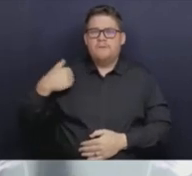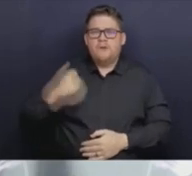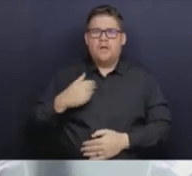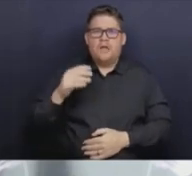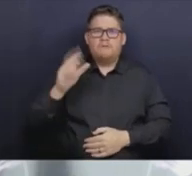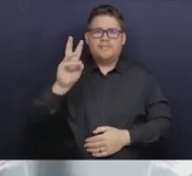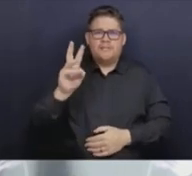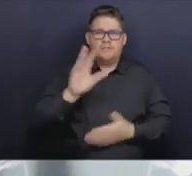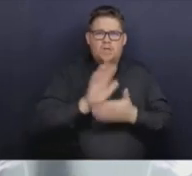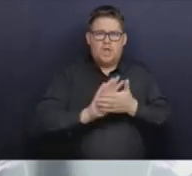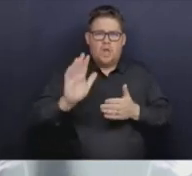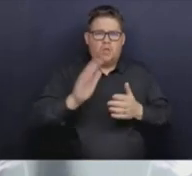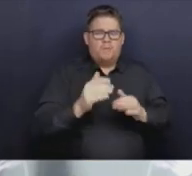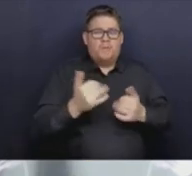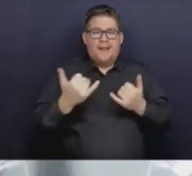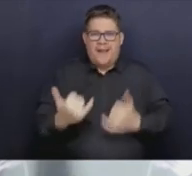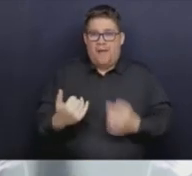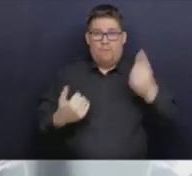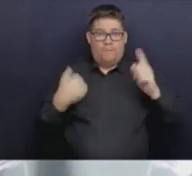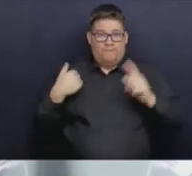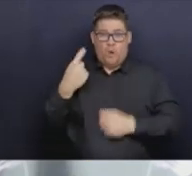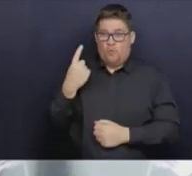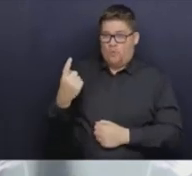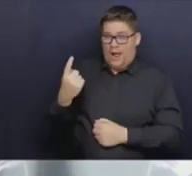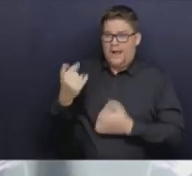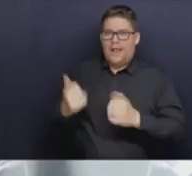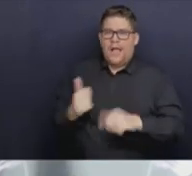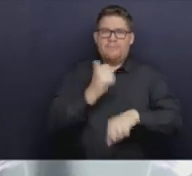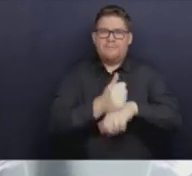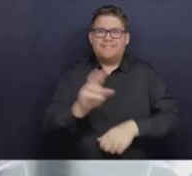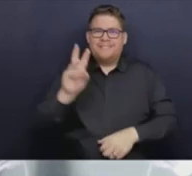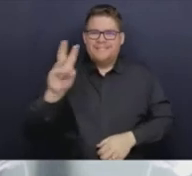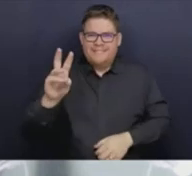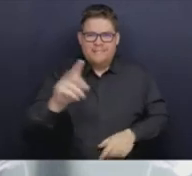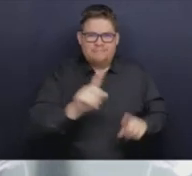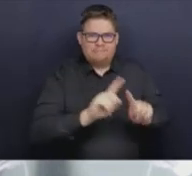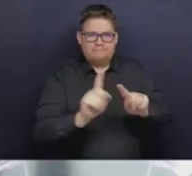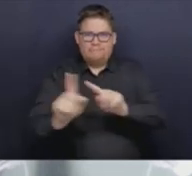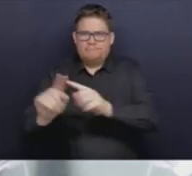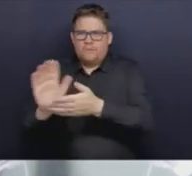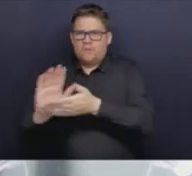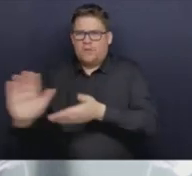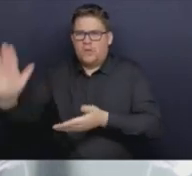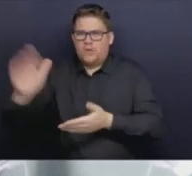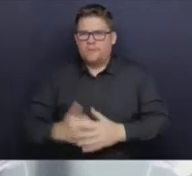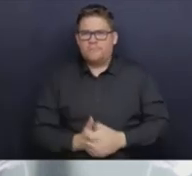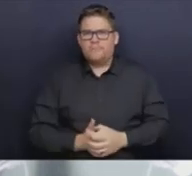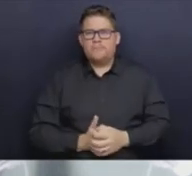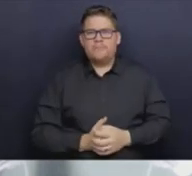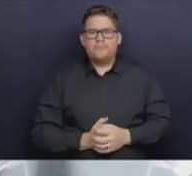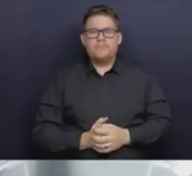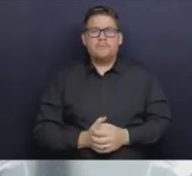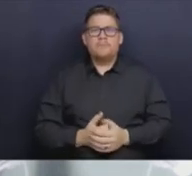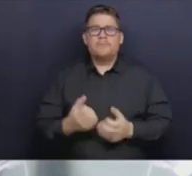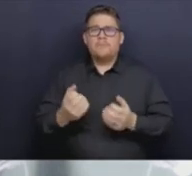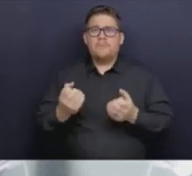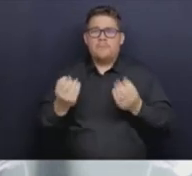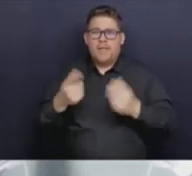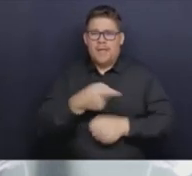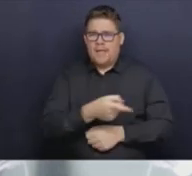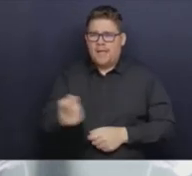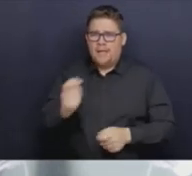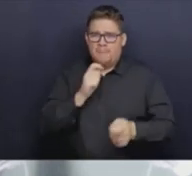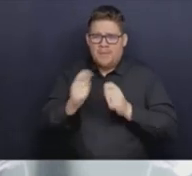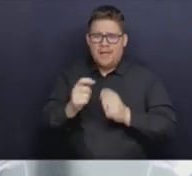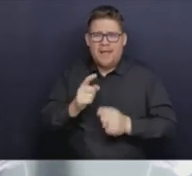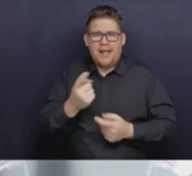transparency and accountability is something the public had been asking for and many journalists such as yourself have been asking for. In other words, not